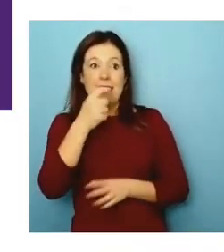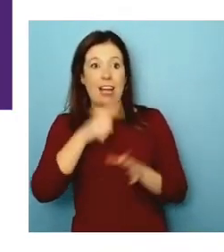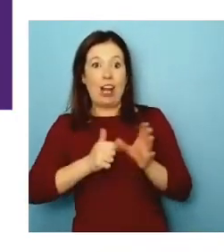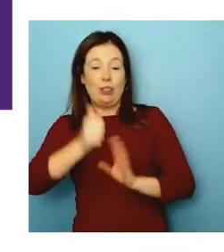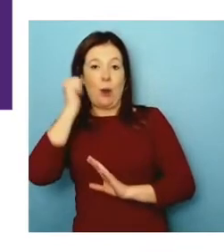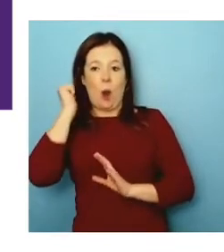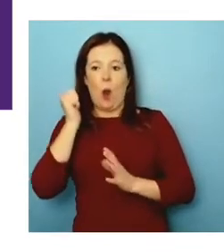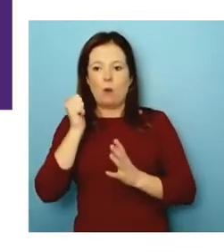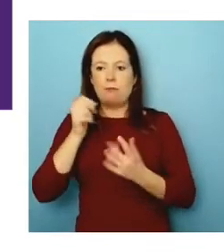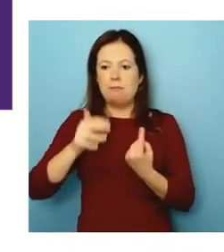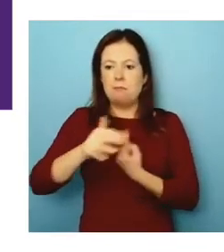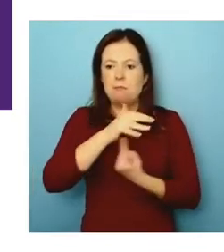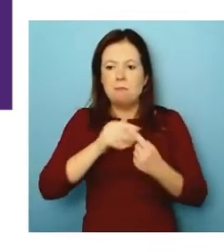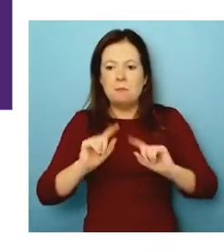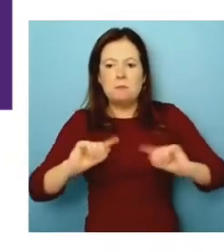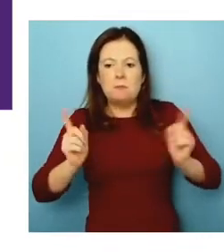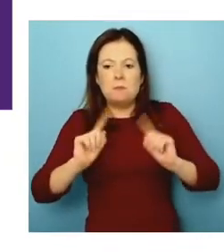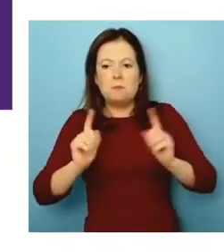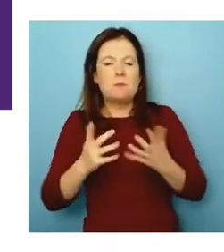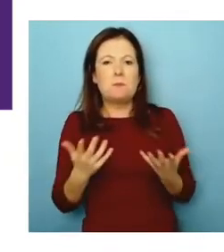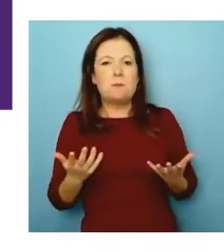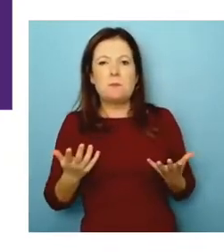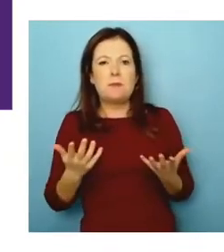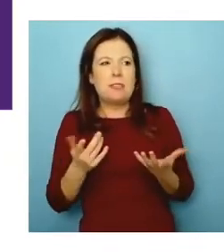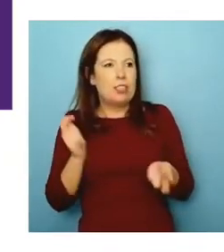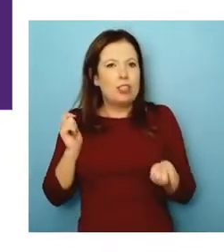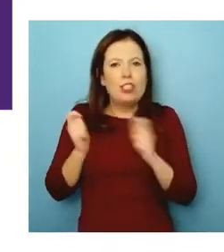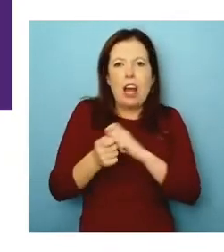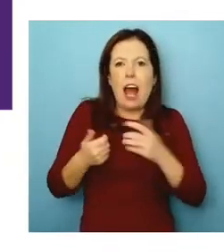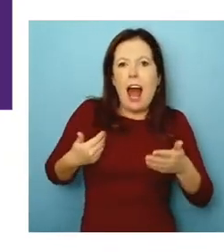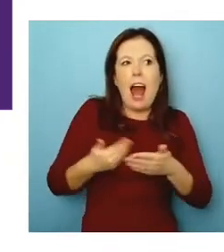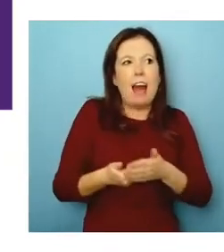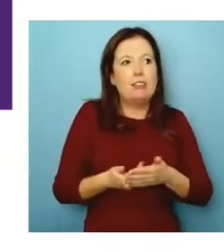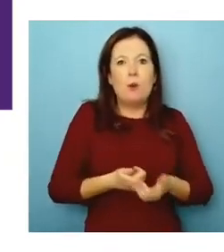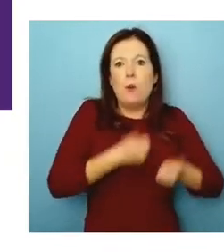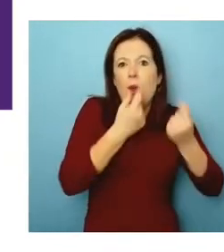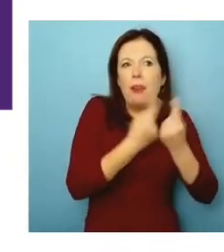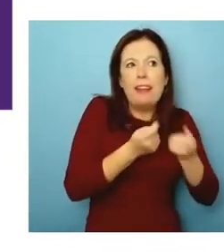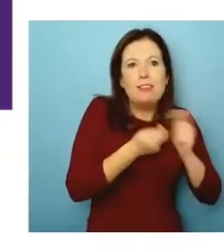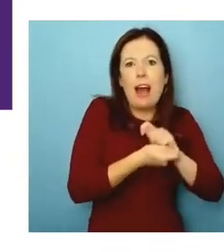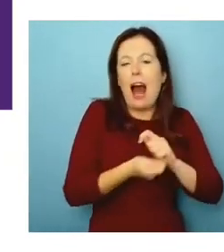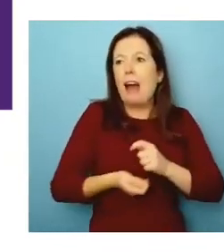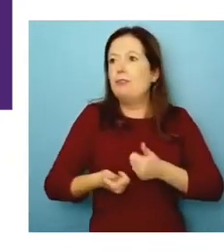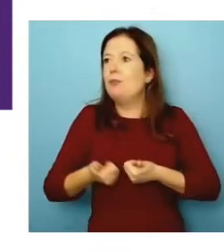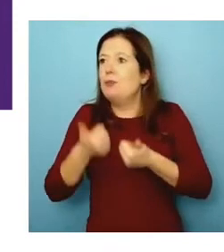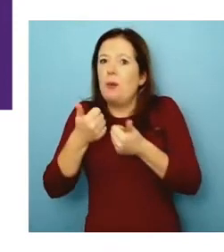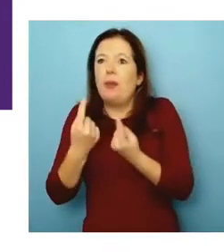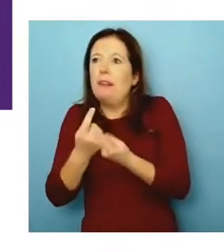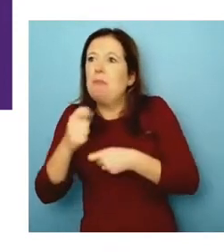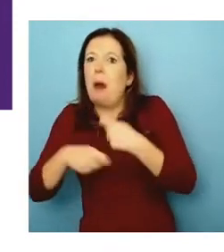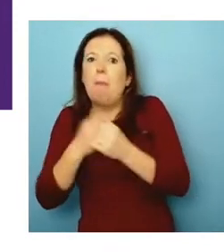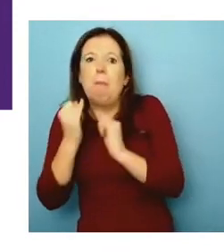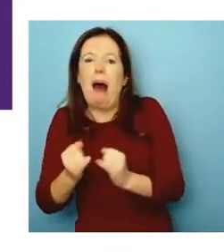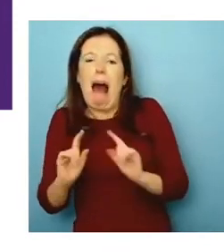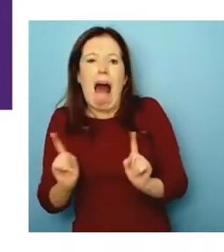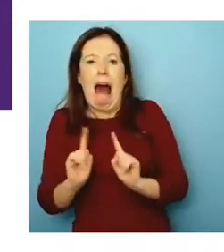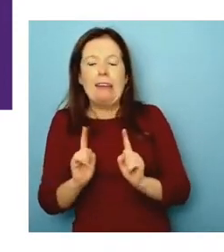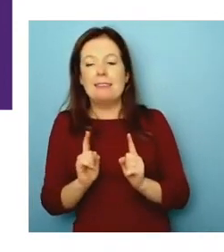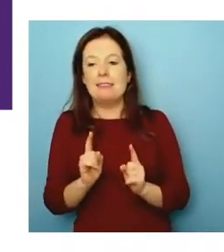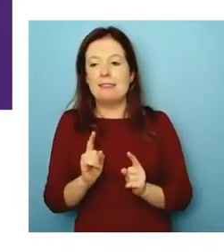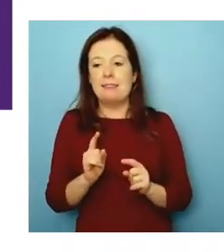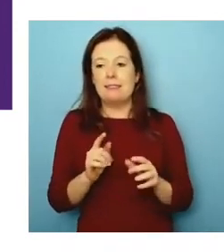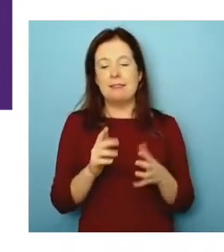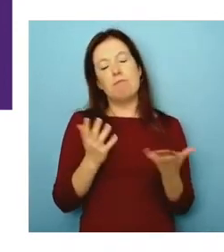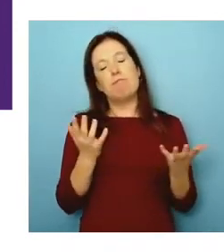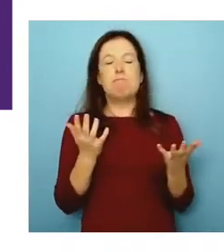our conversation? Yeah. What's changed? Good or bad? No. Yeah. And good and bad. That's always how we have to